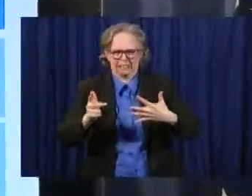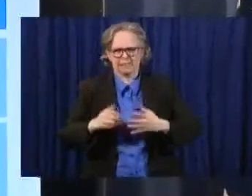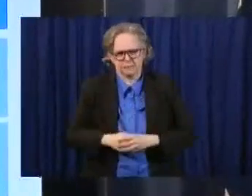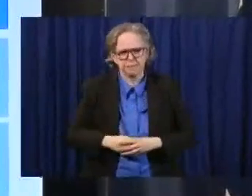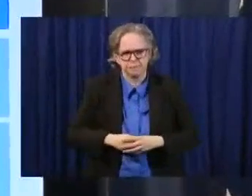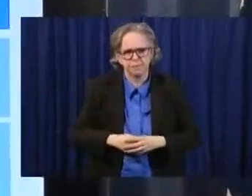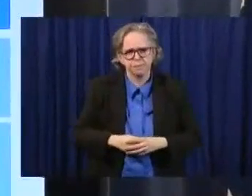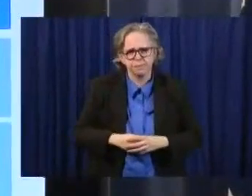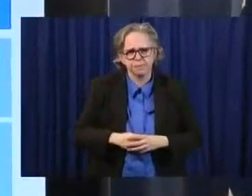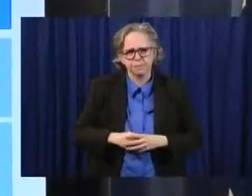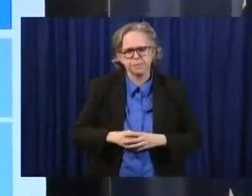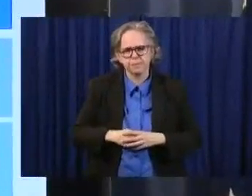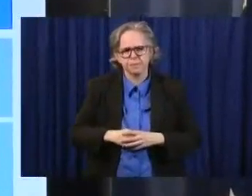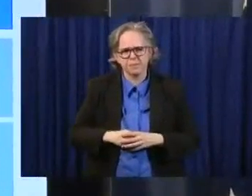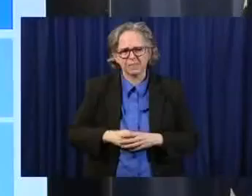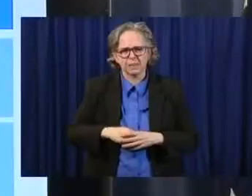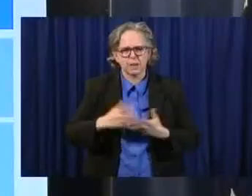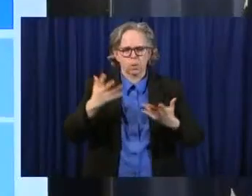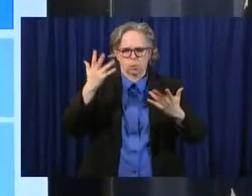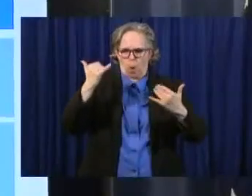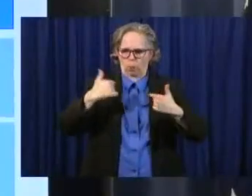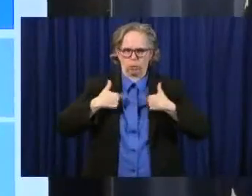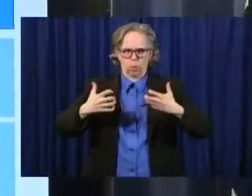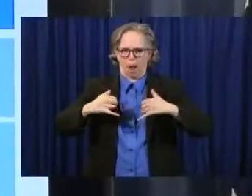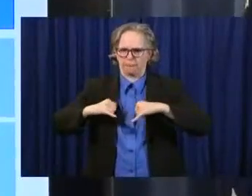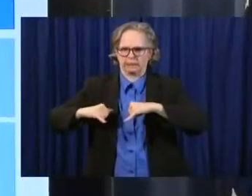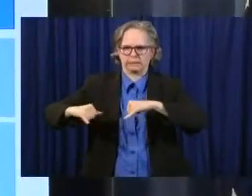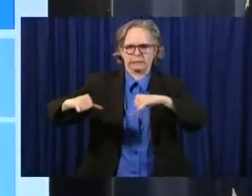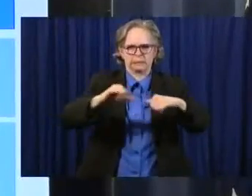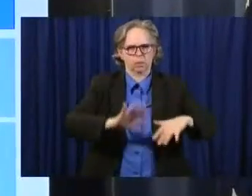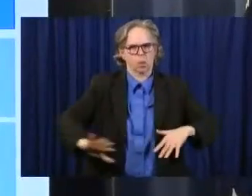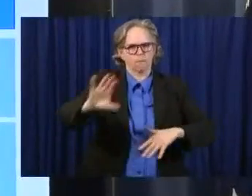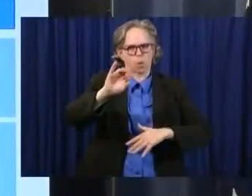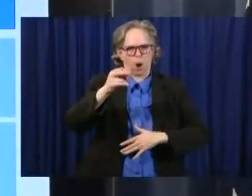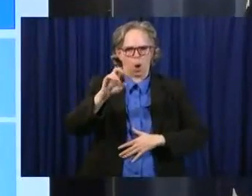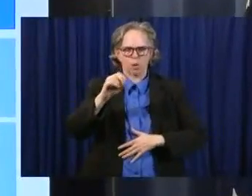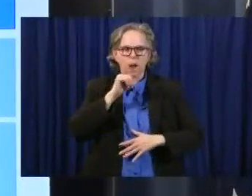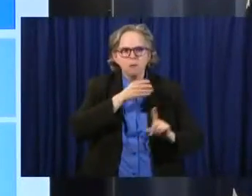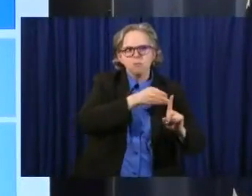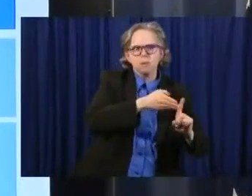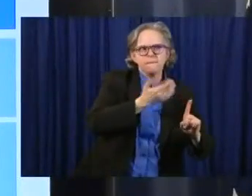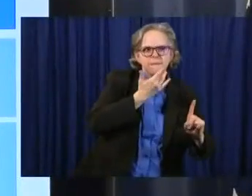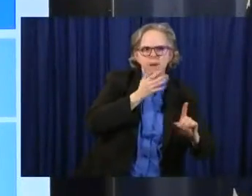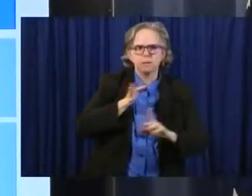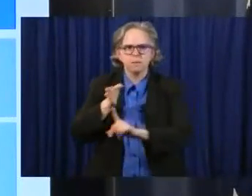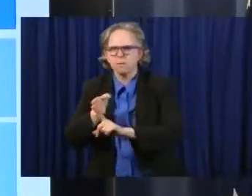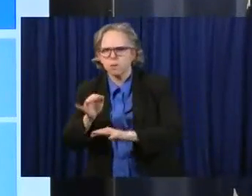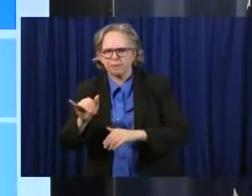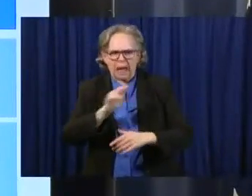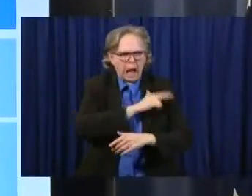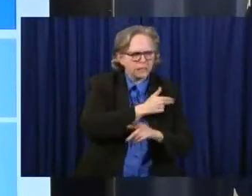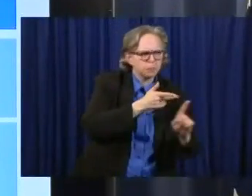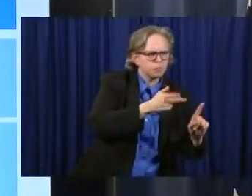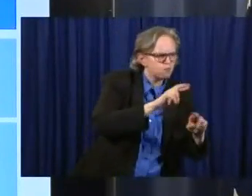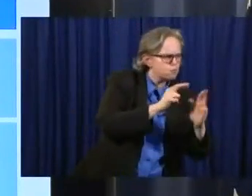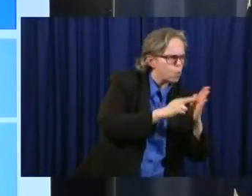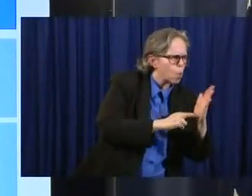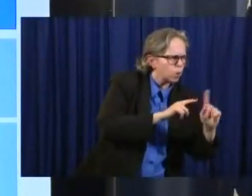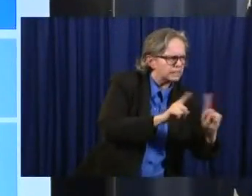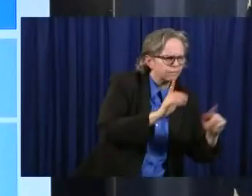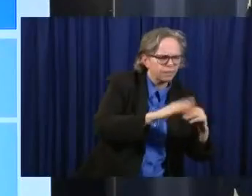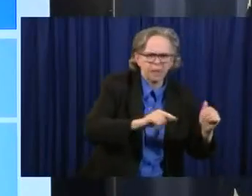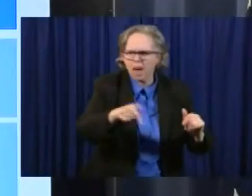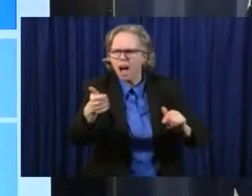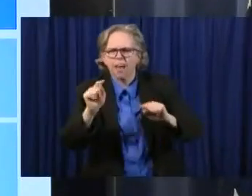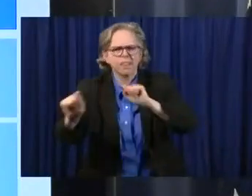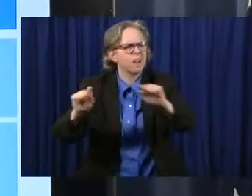everyone to be consistent across the state. You know, if one hospital is doing something different than another hospital, if one local health department is doing